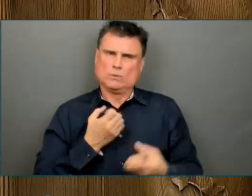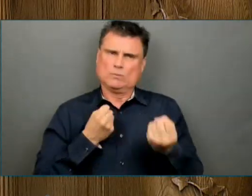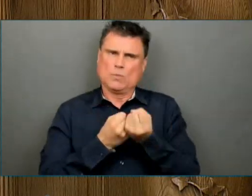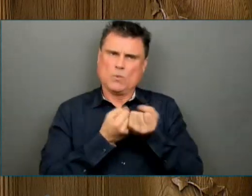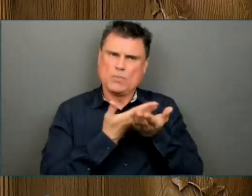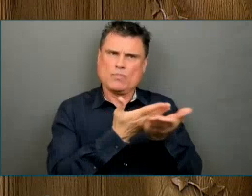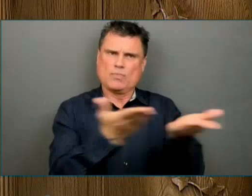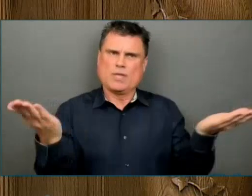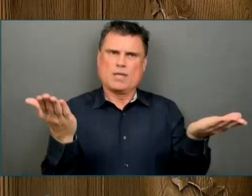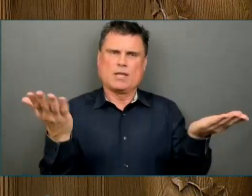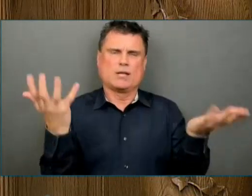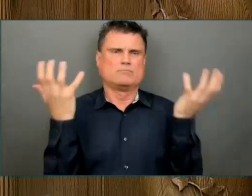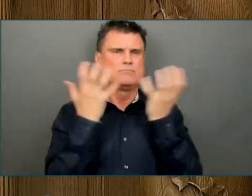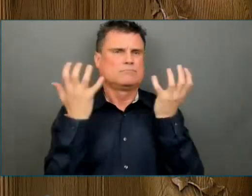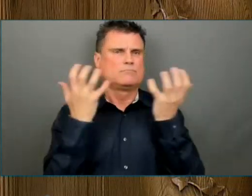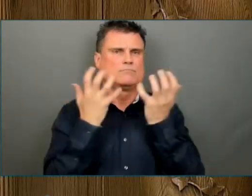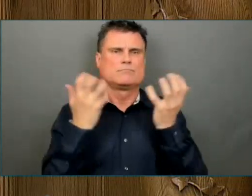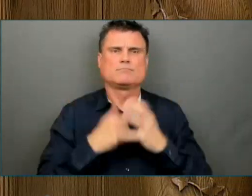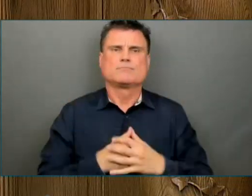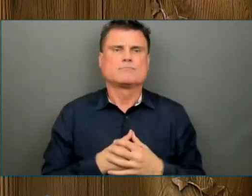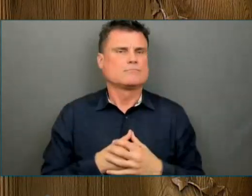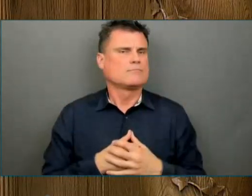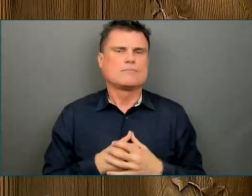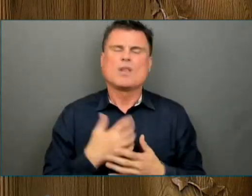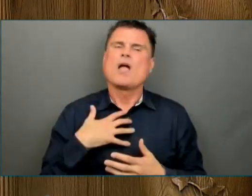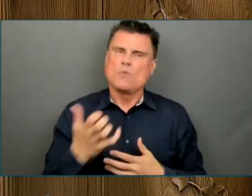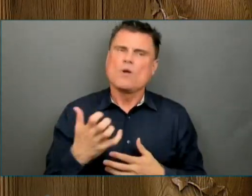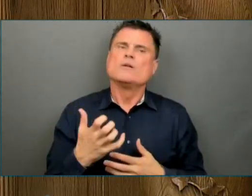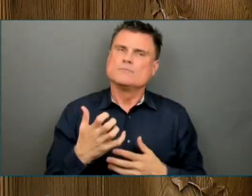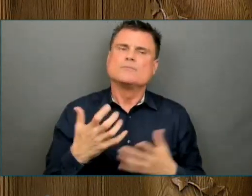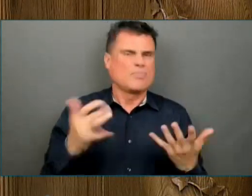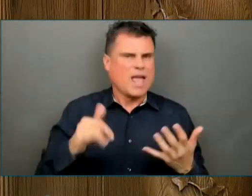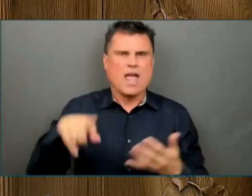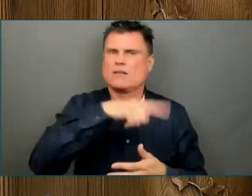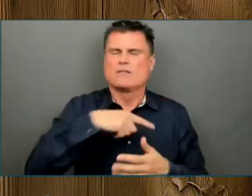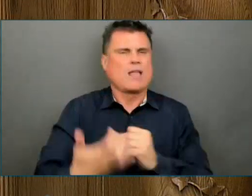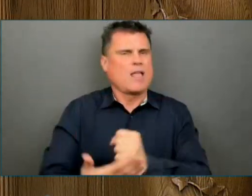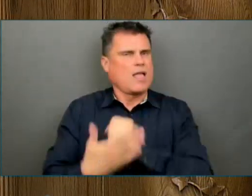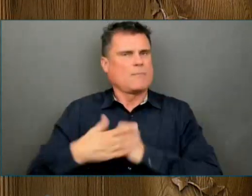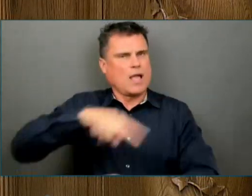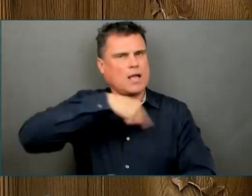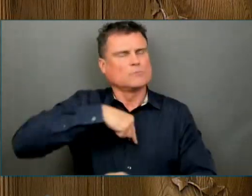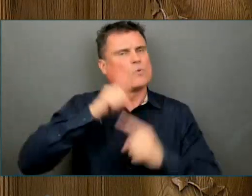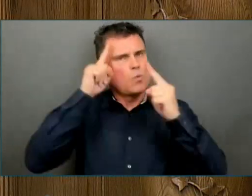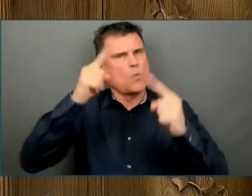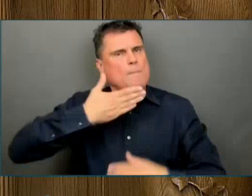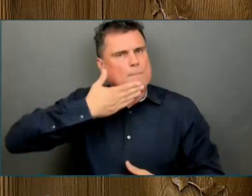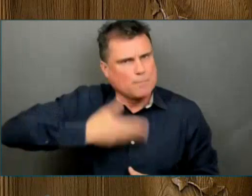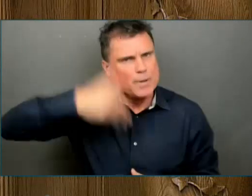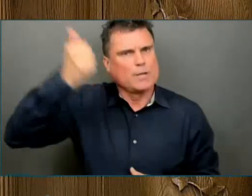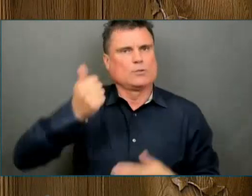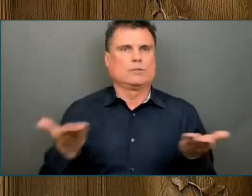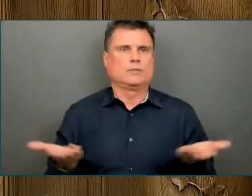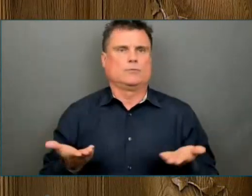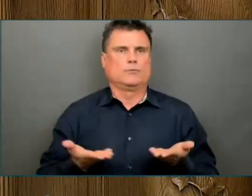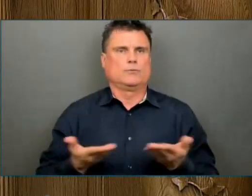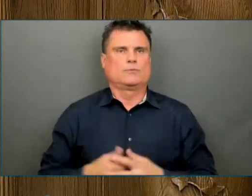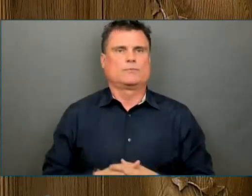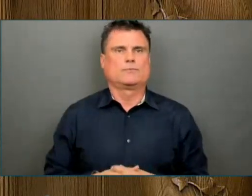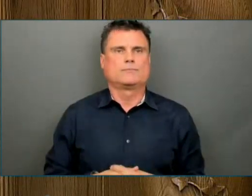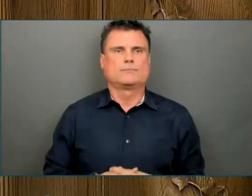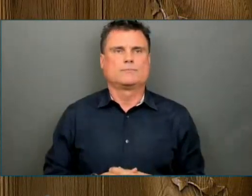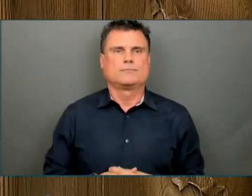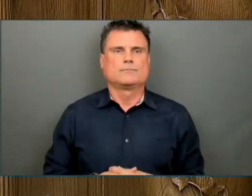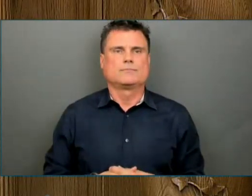servants who have executed some absolute feats of public administration this past year. And for the BC businesses that have moved heaven